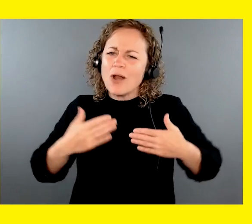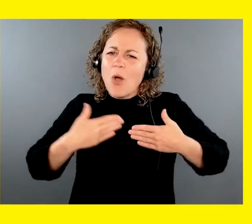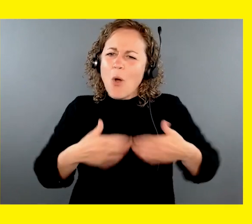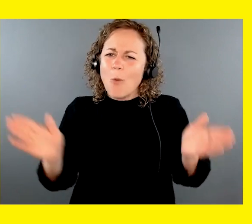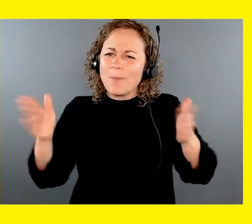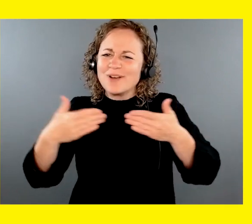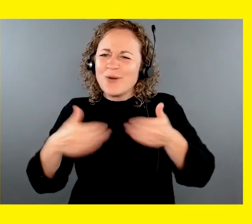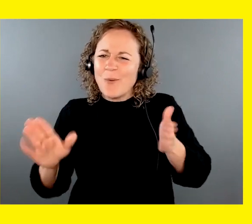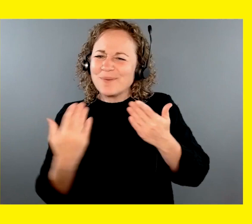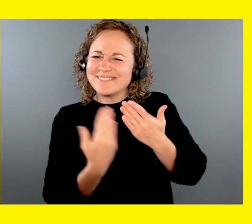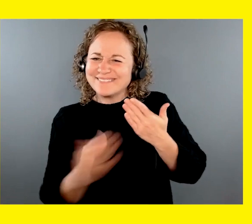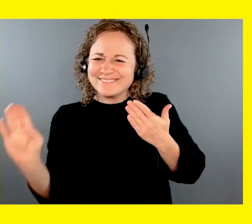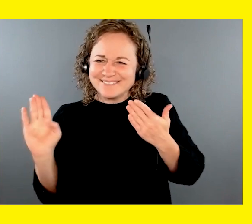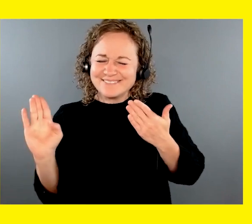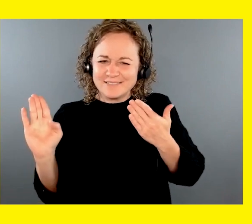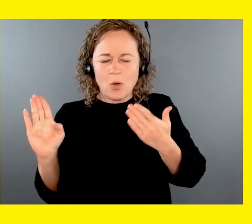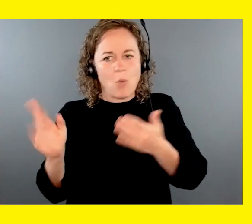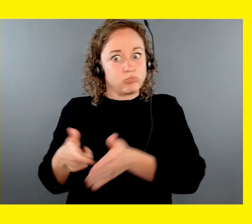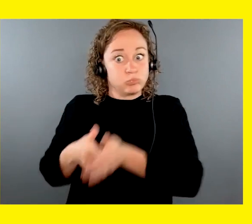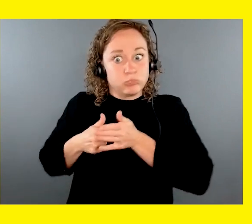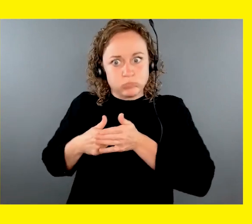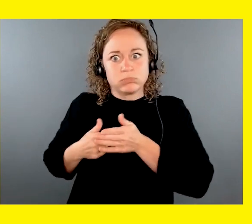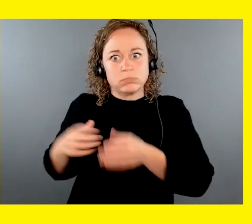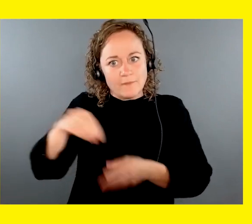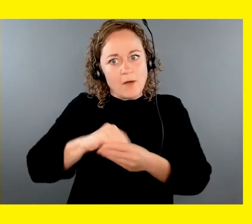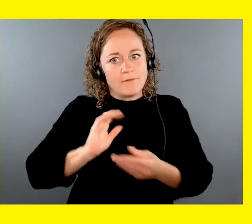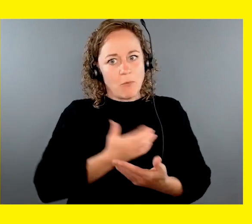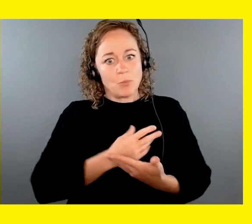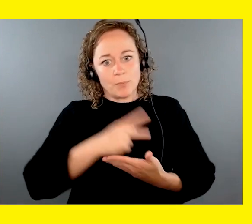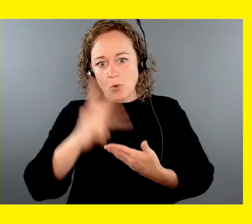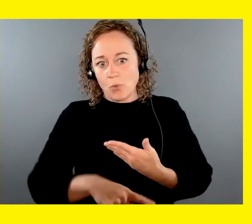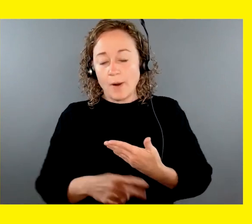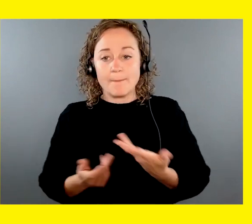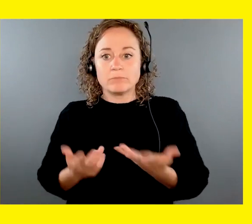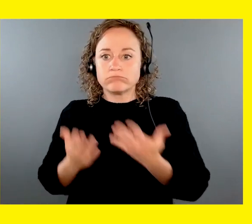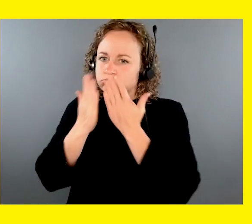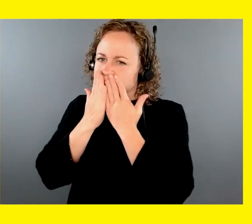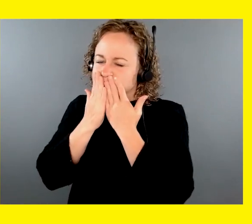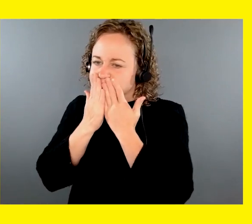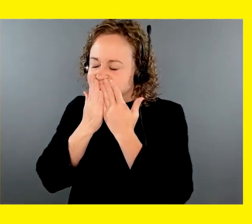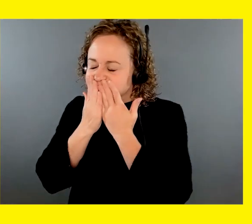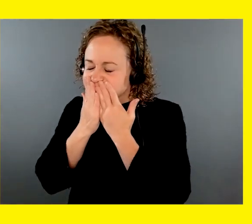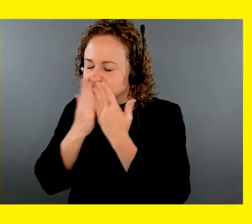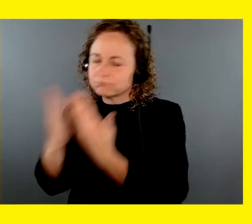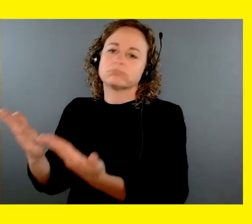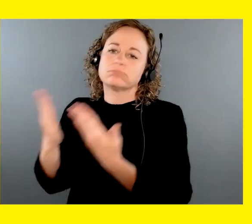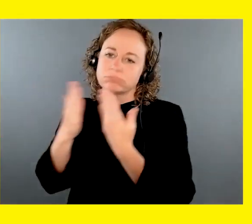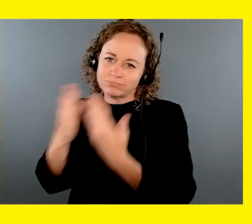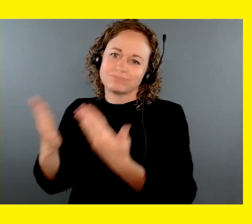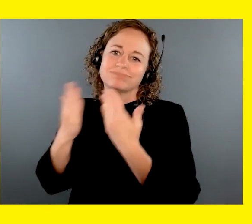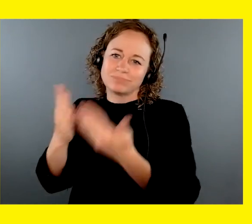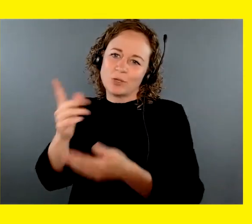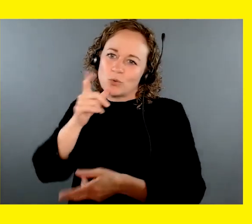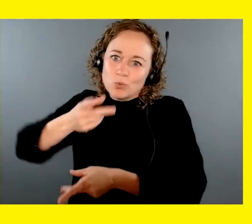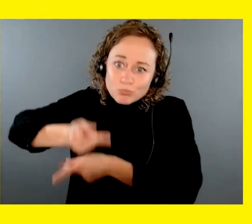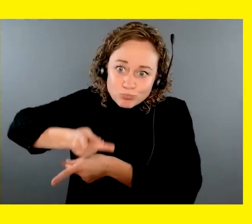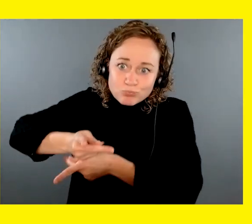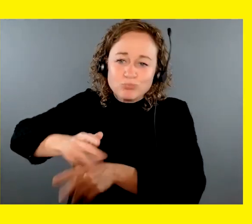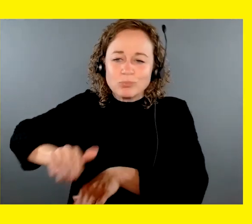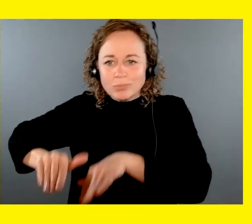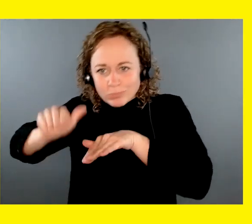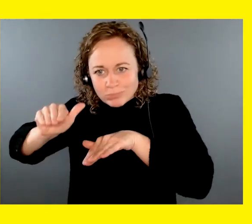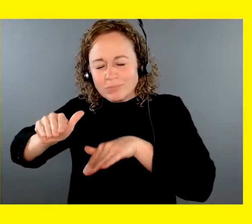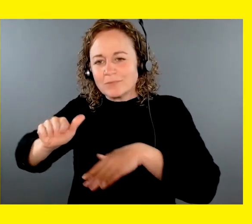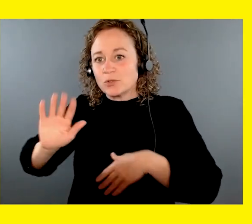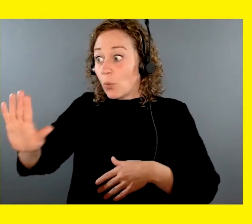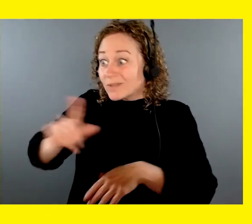are a critical part of the CNIB guide dog program. We cannot thank our puppy raisers enough for volunteering your time and talent